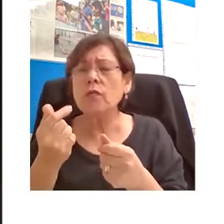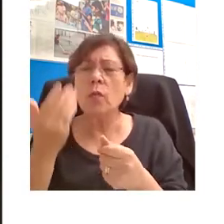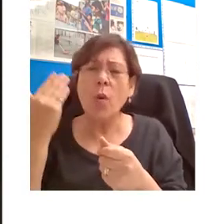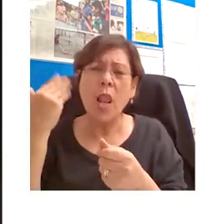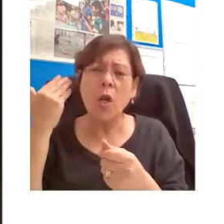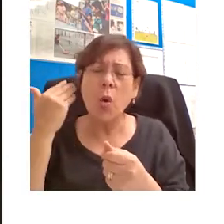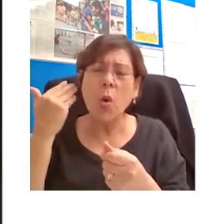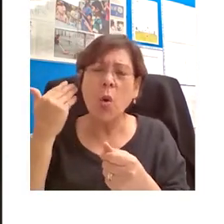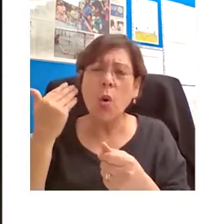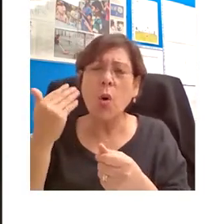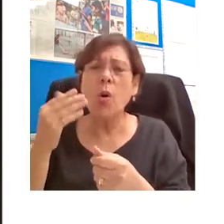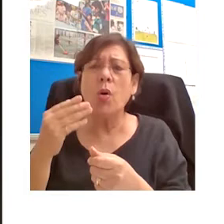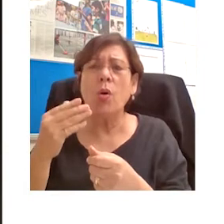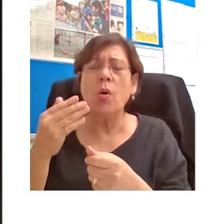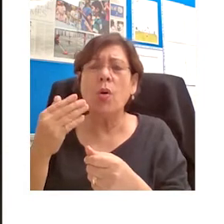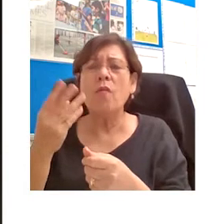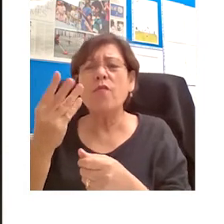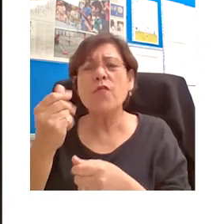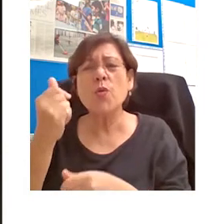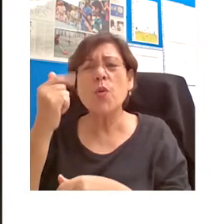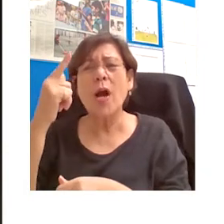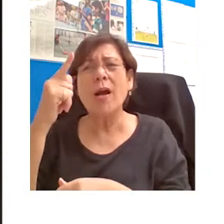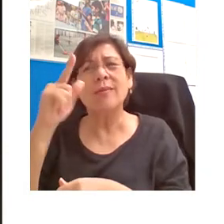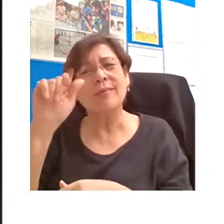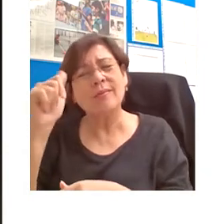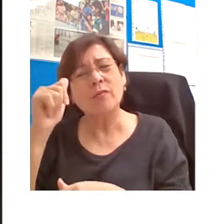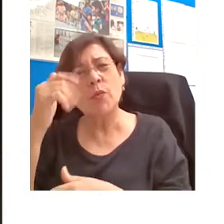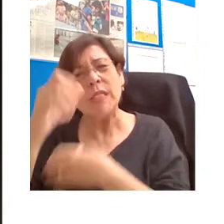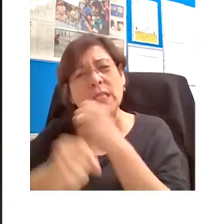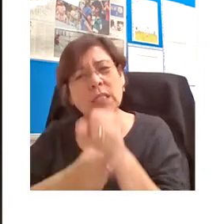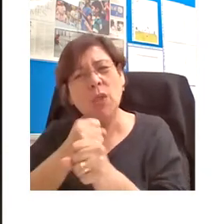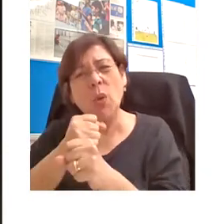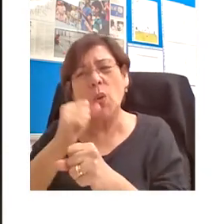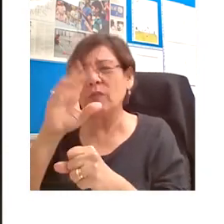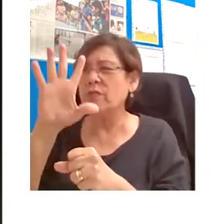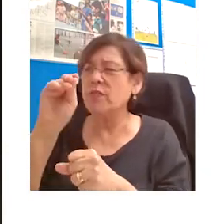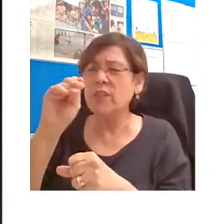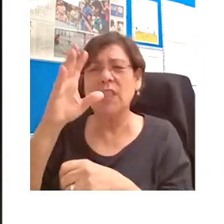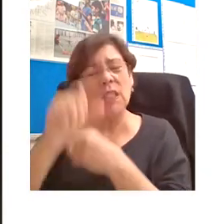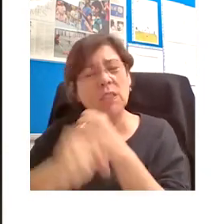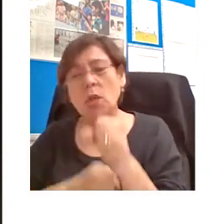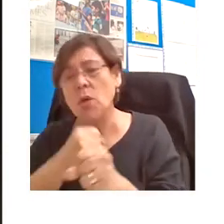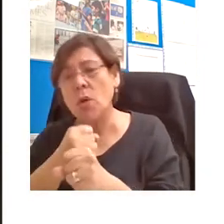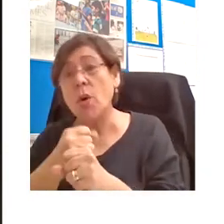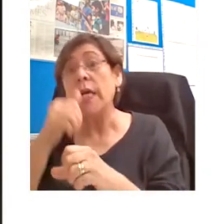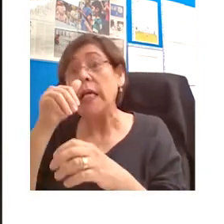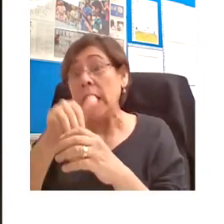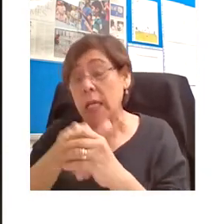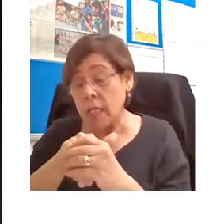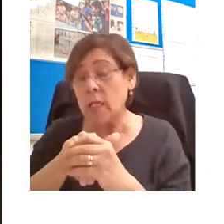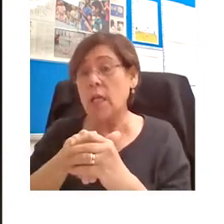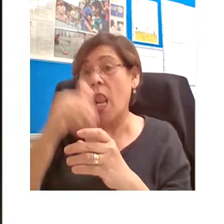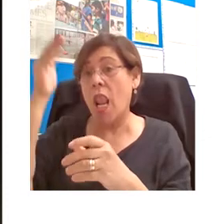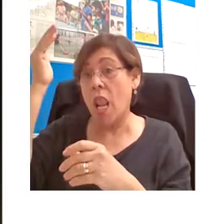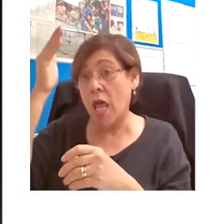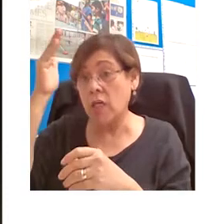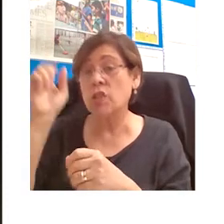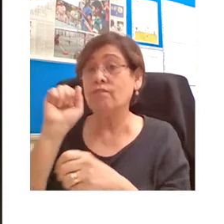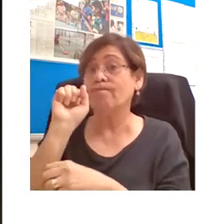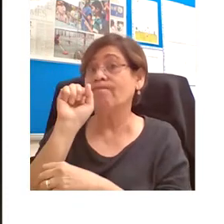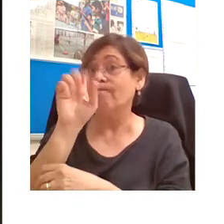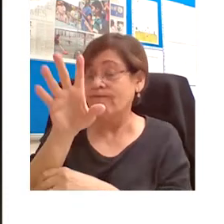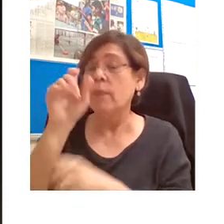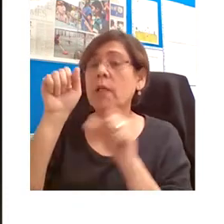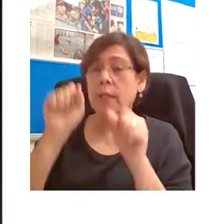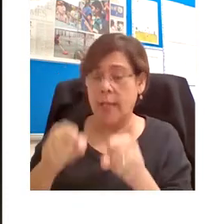capacity to project high-quality images in the lecture theater has been possible for the first time. And I think here particularly